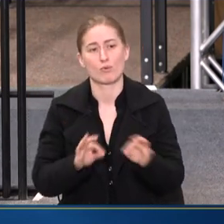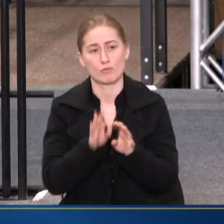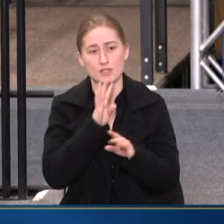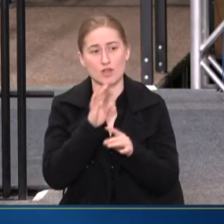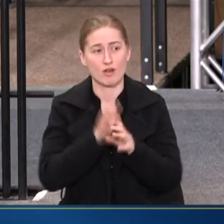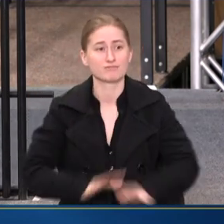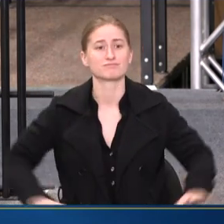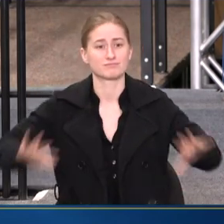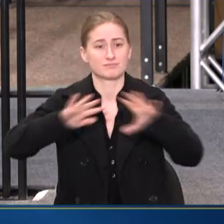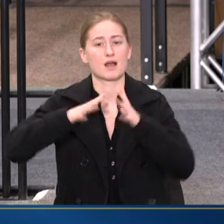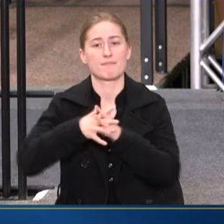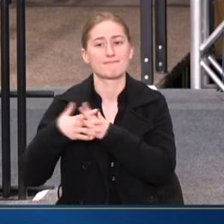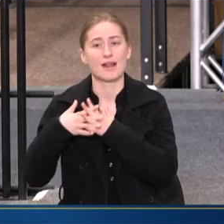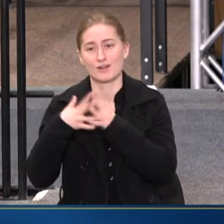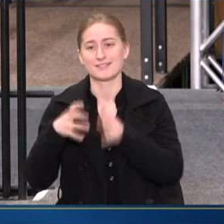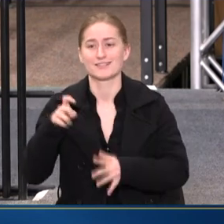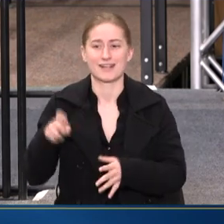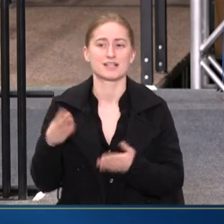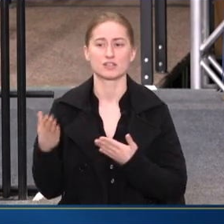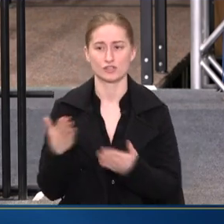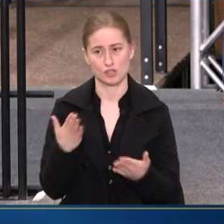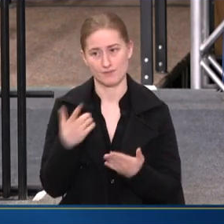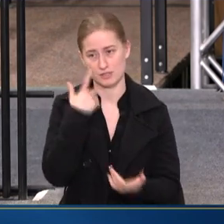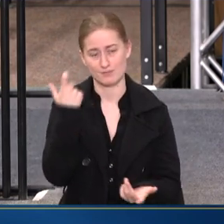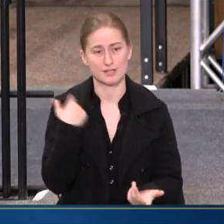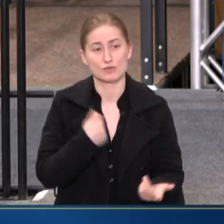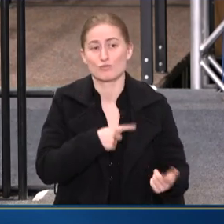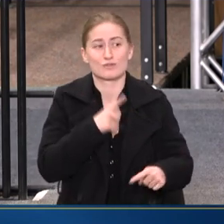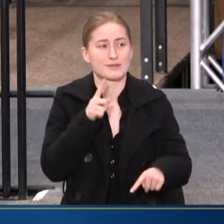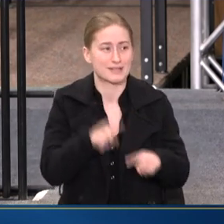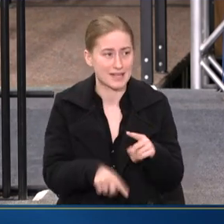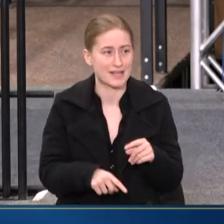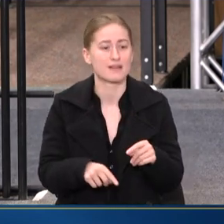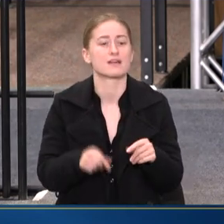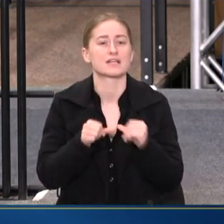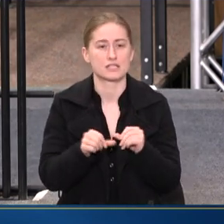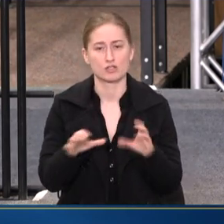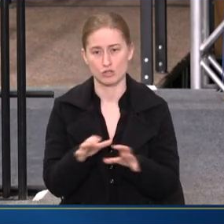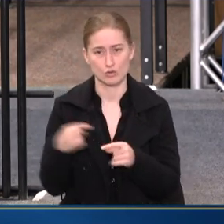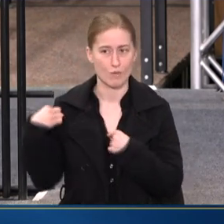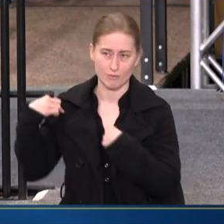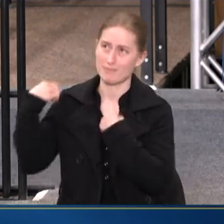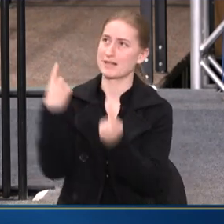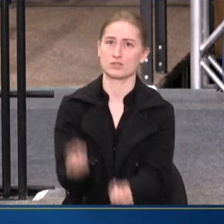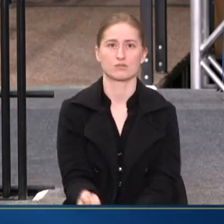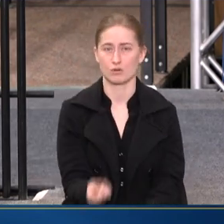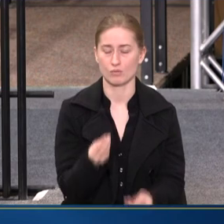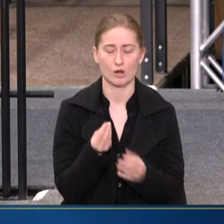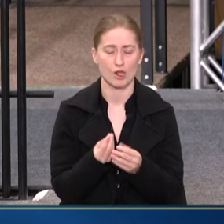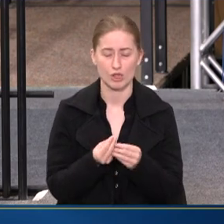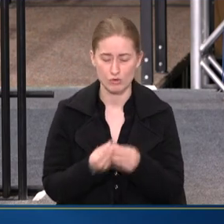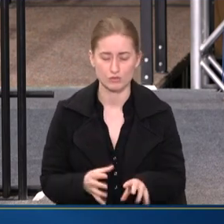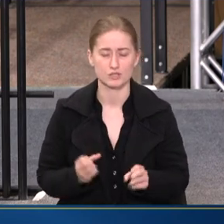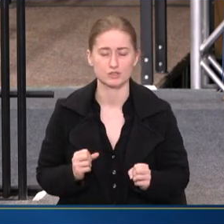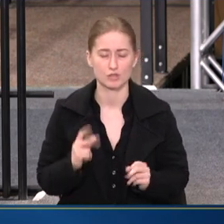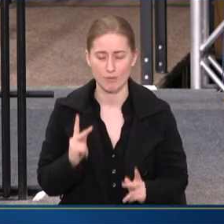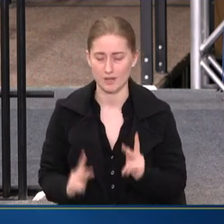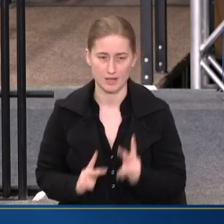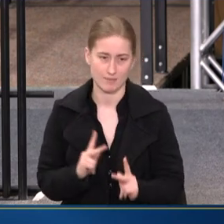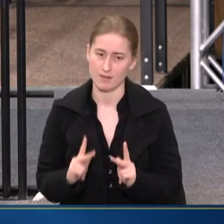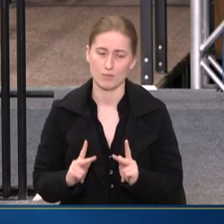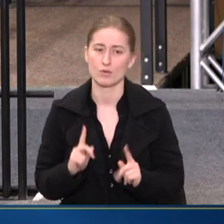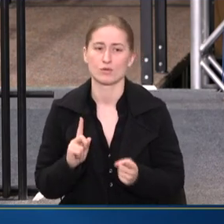Americans who need these services because we cannot continue to do what we've been doing. We're losing so many people